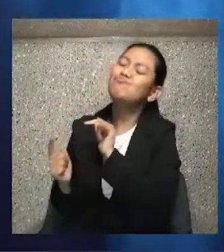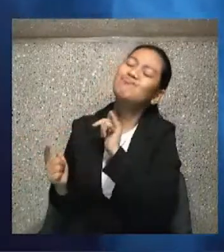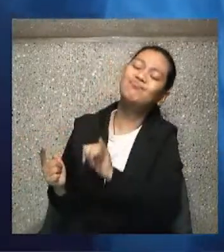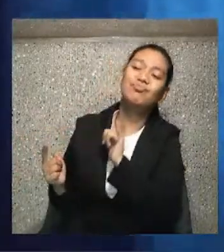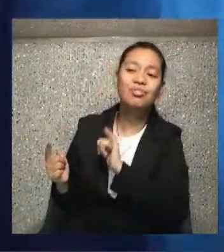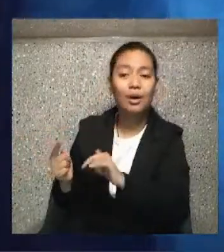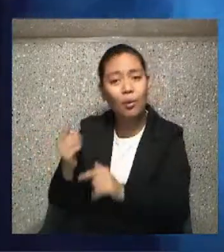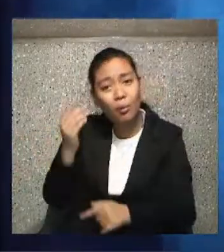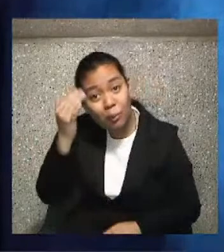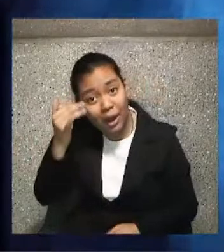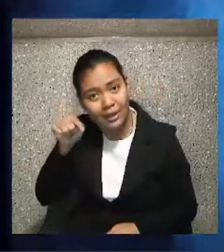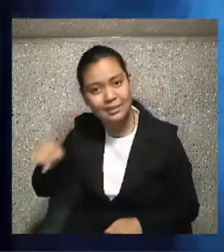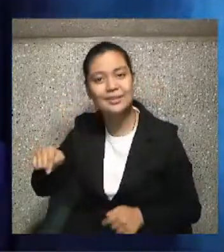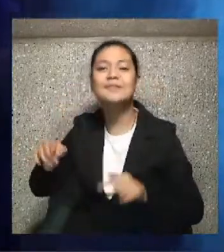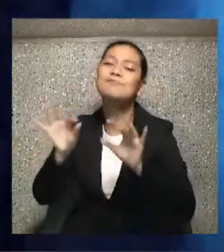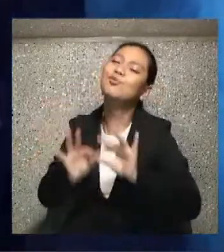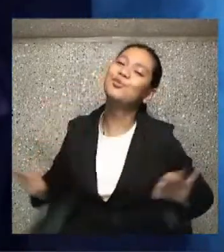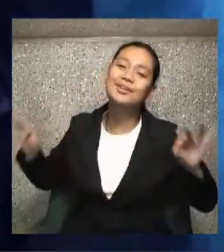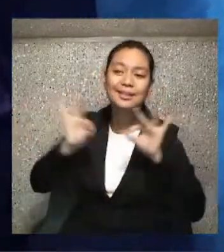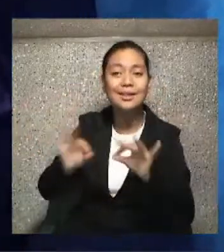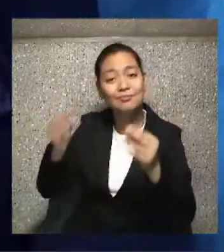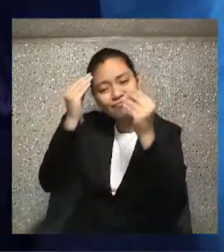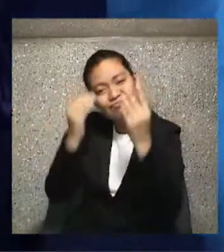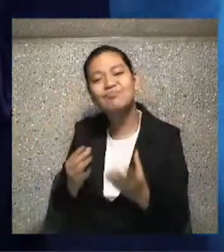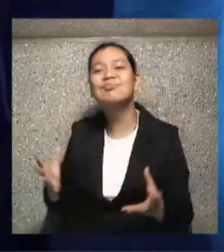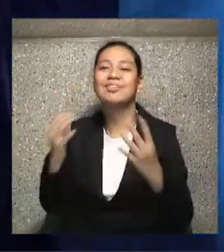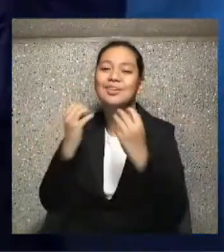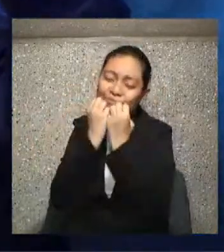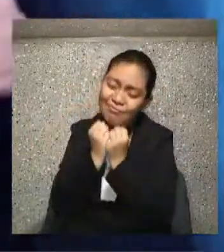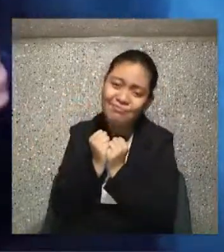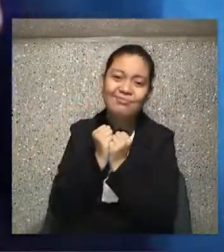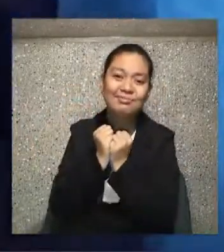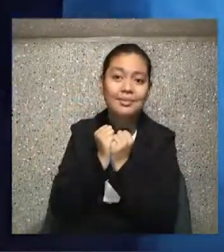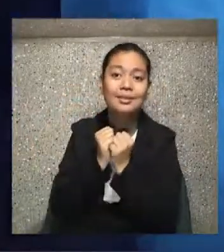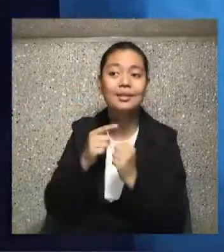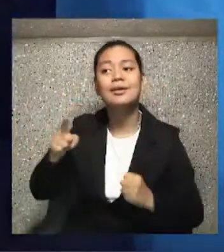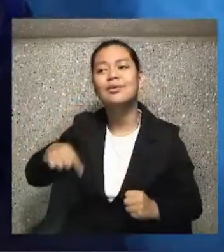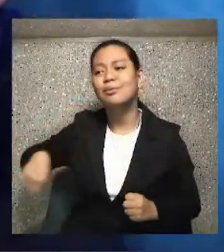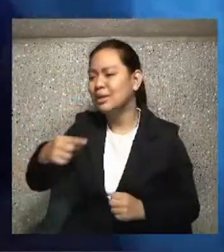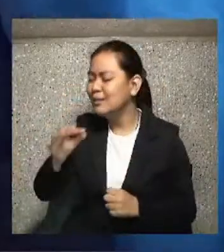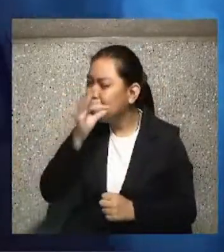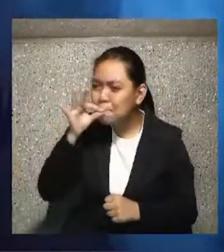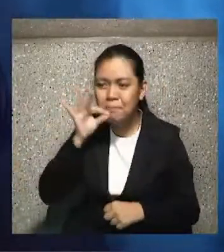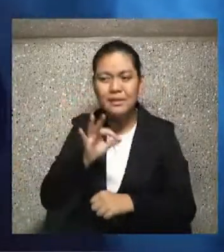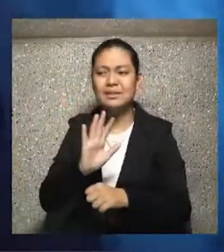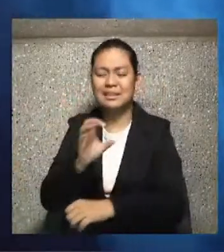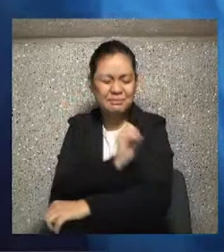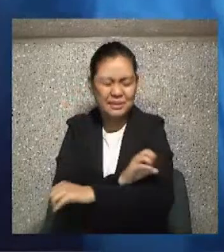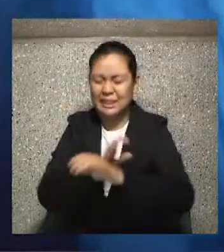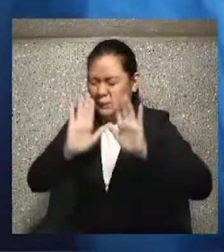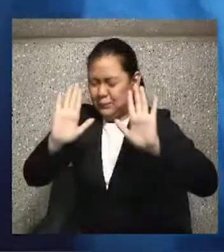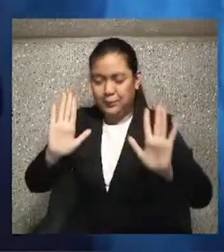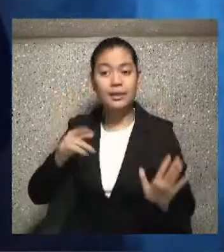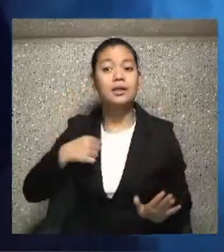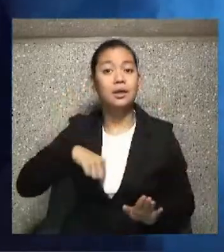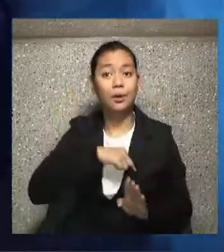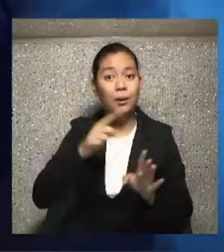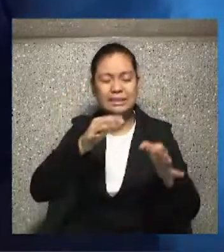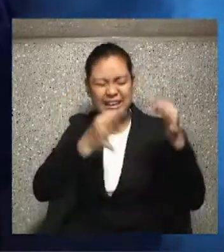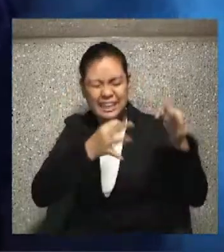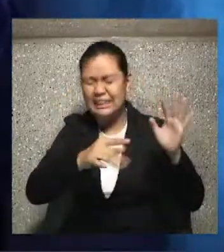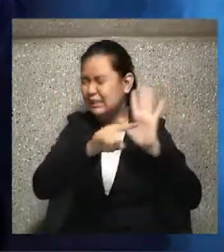we have so much to learn from them. So, Thursdays, fasting, Christmas. Fridays, fasting, negative mental judgments.